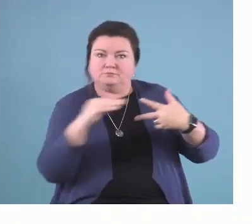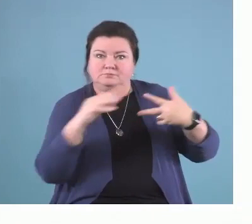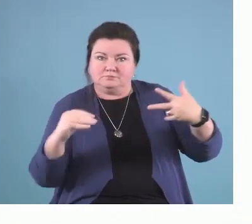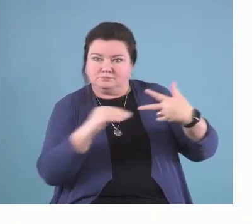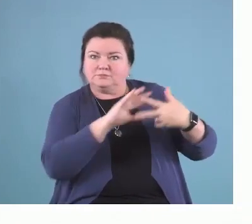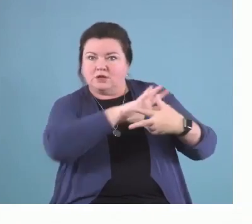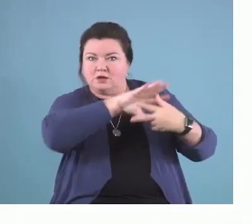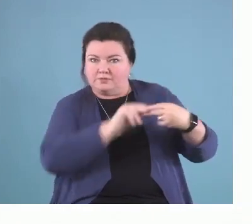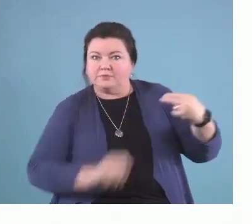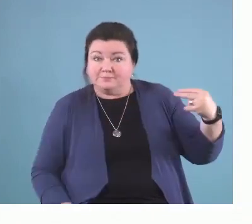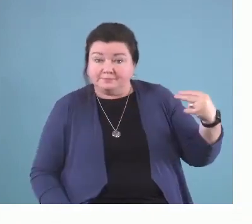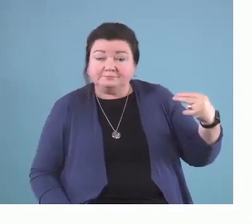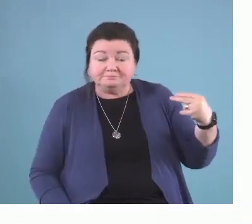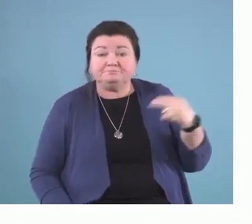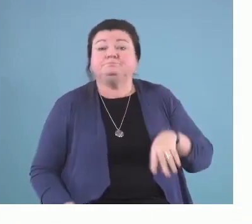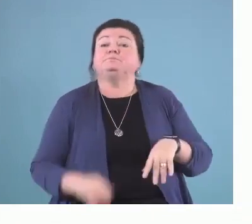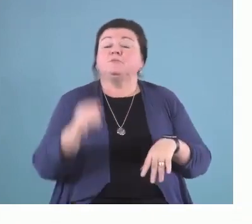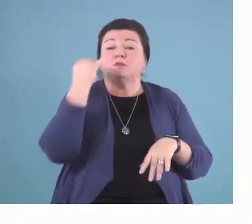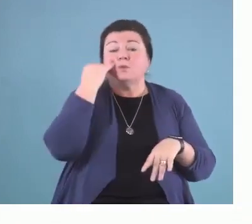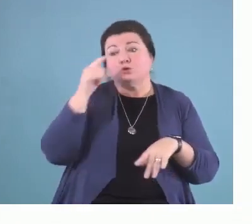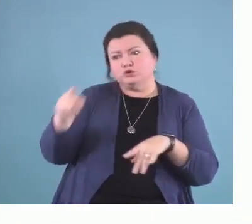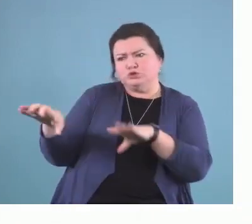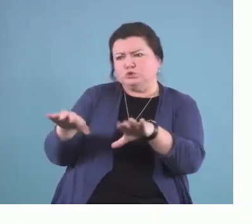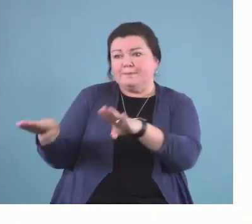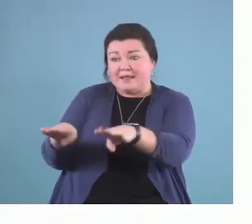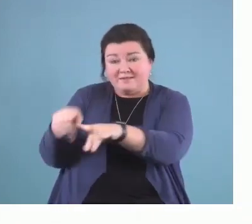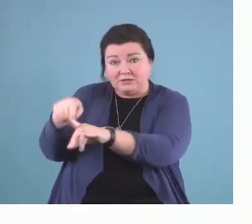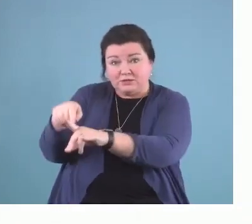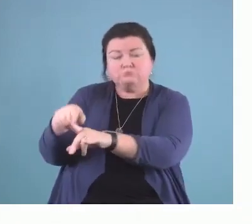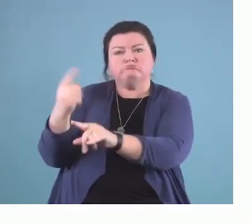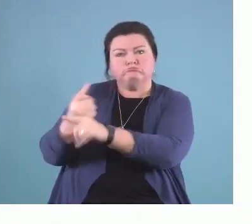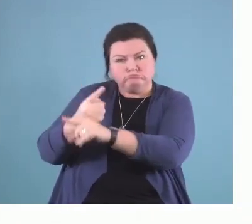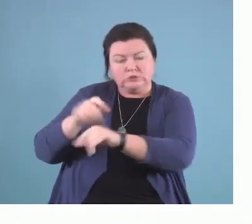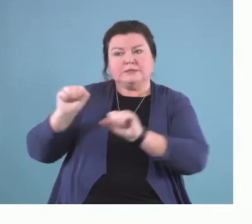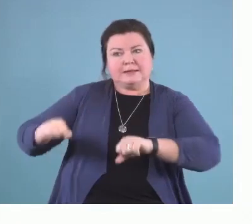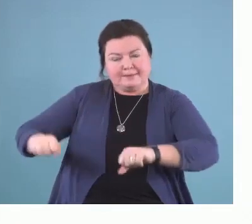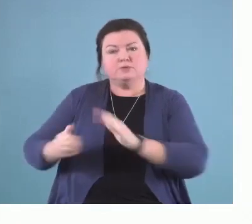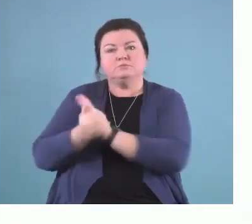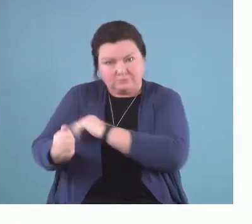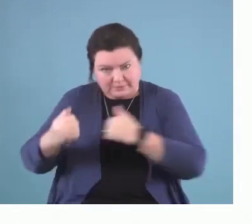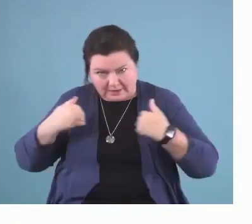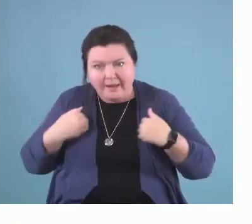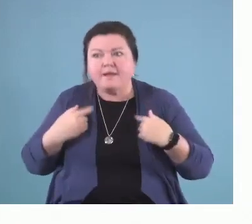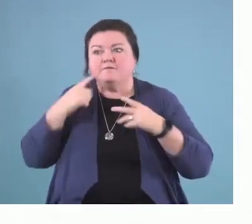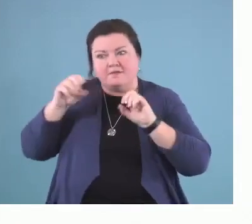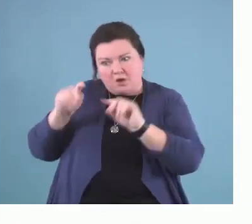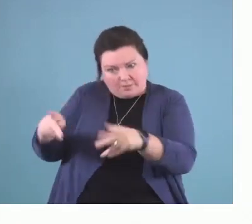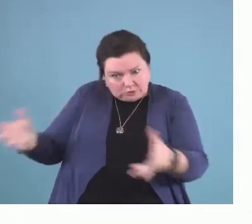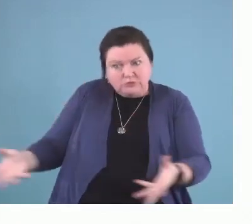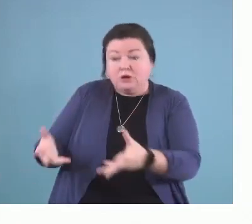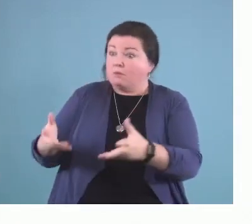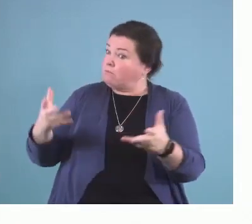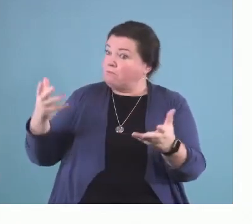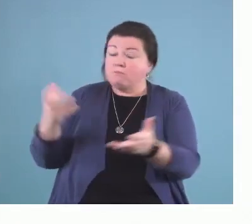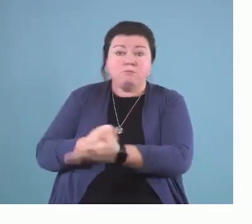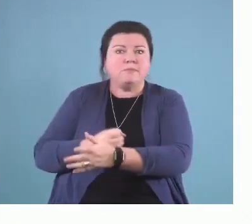Right? So, if you're doing a behavior and you're doing it capably and you're having lots of opportunity to do it, wow, you're probably going to be